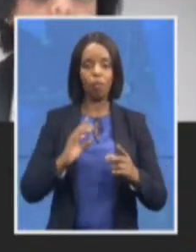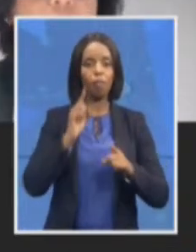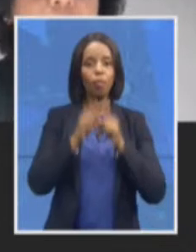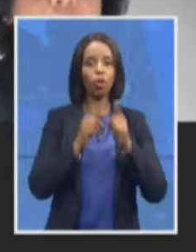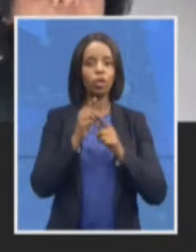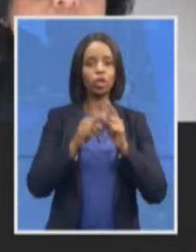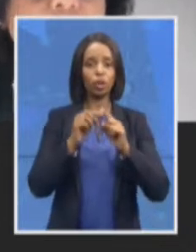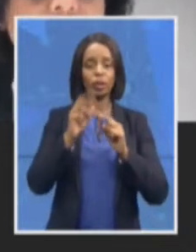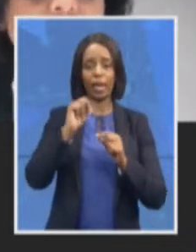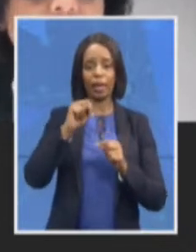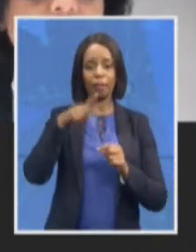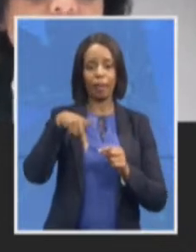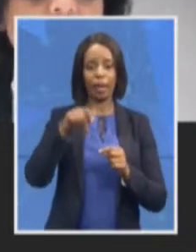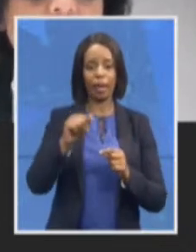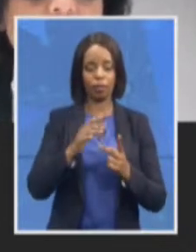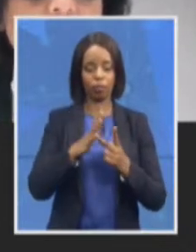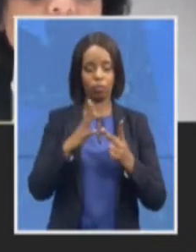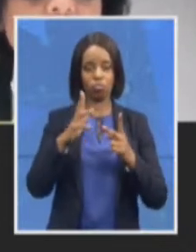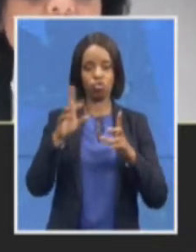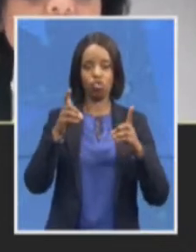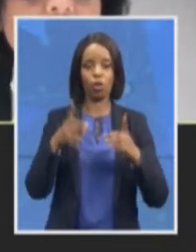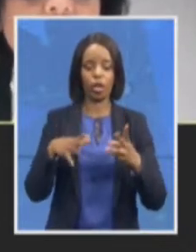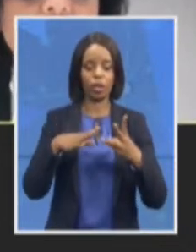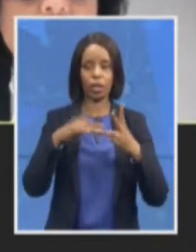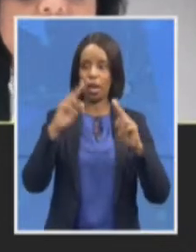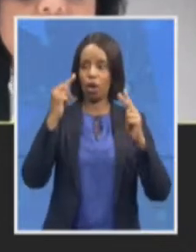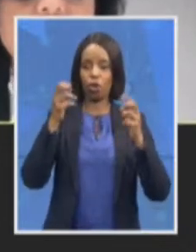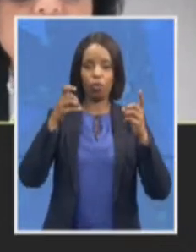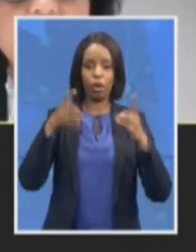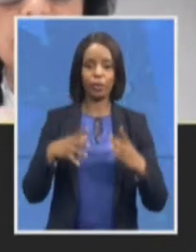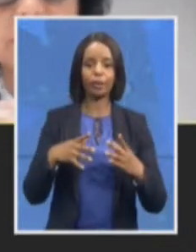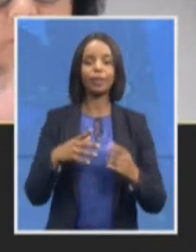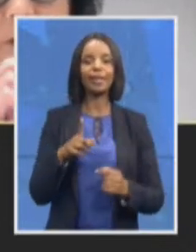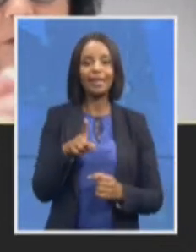must open our lines of communication because that is the way we